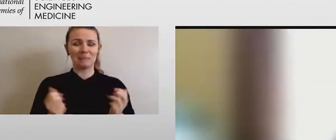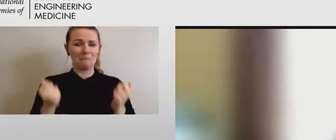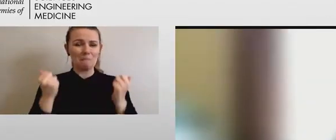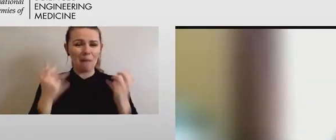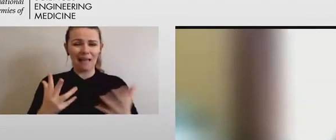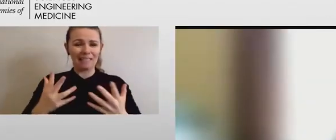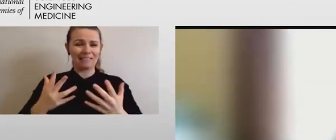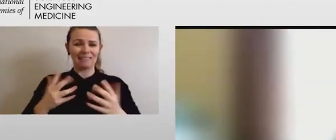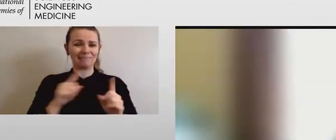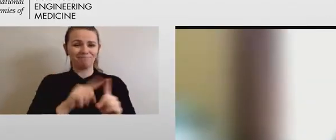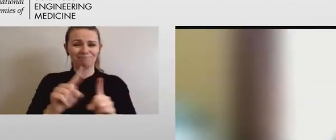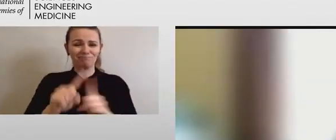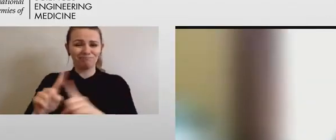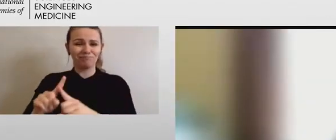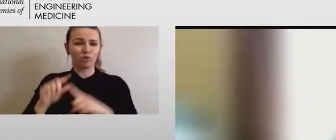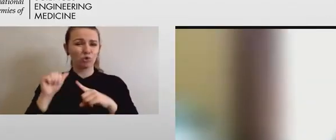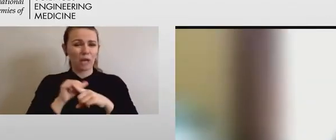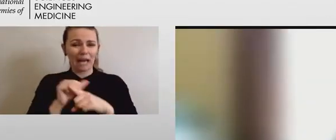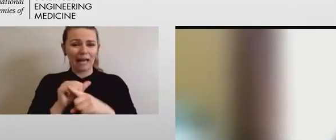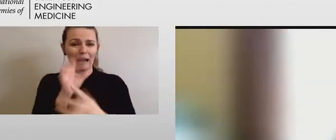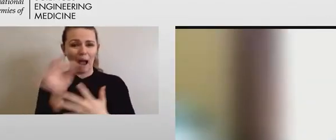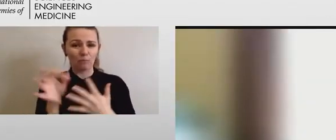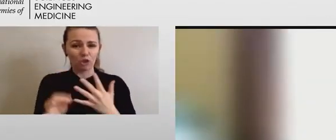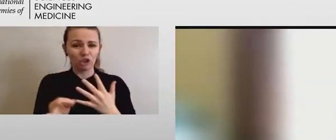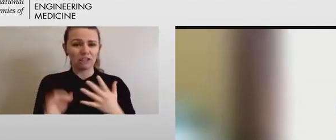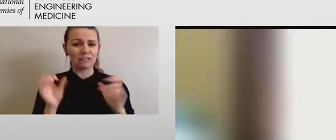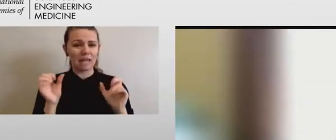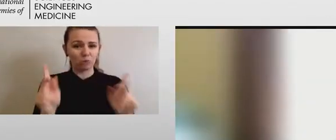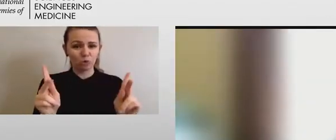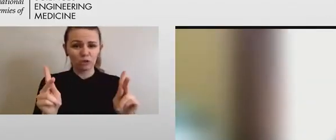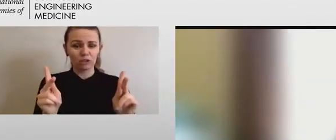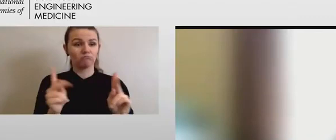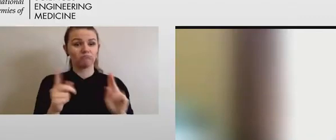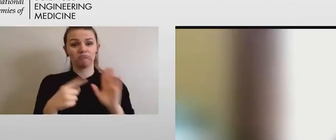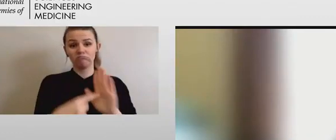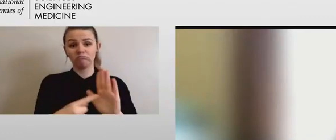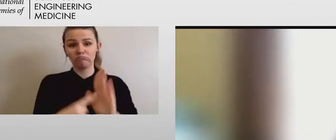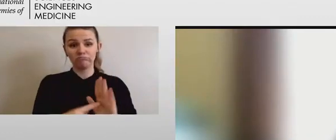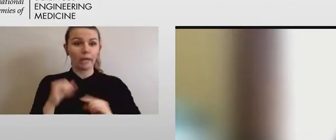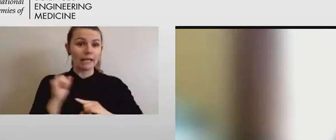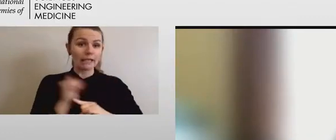options, opportunities, such as internships.